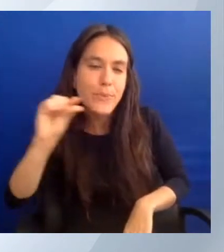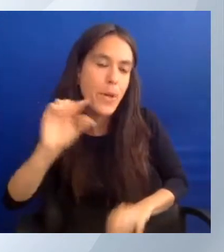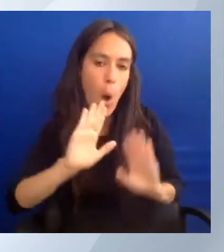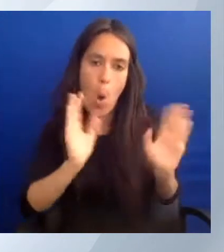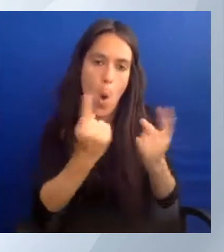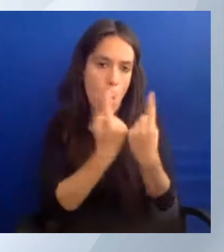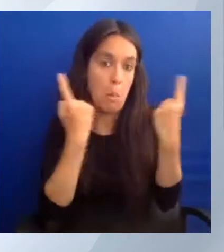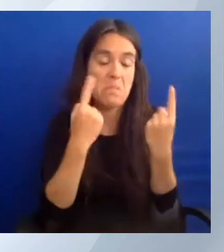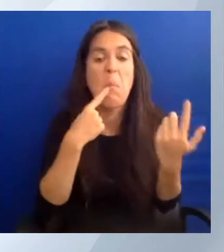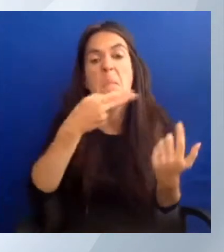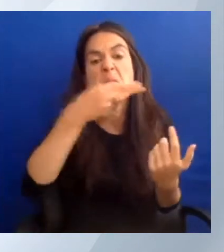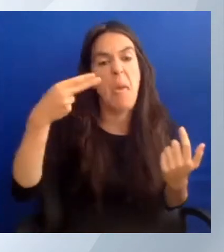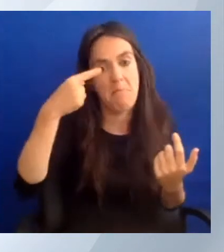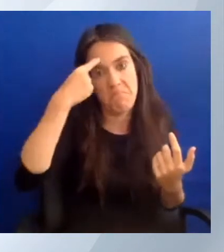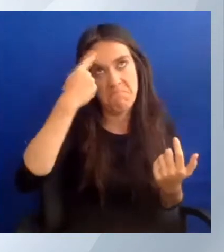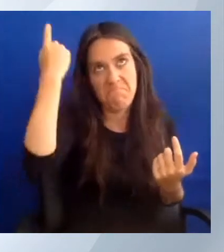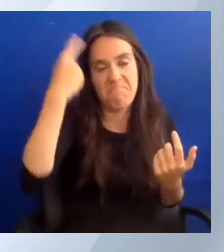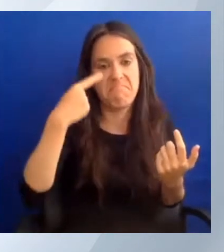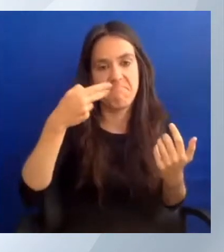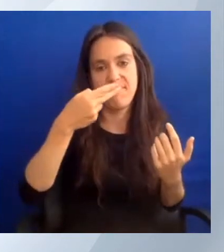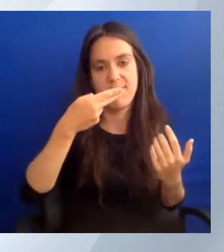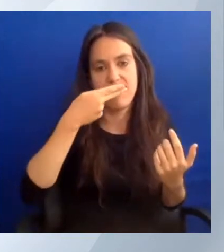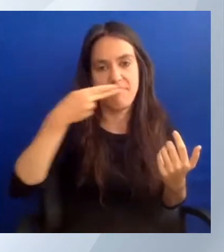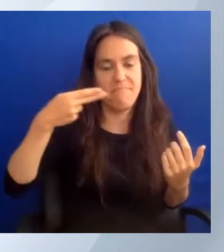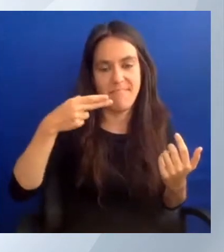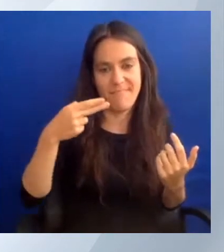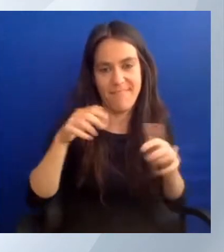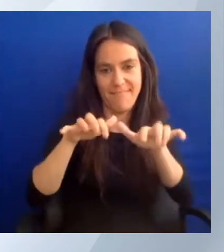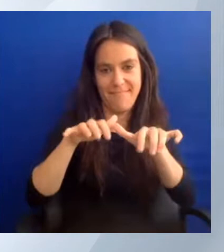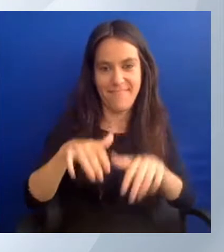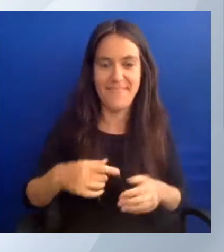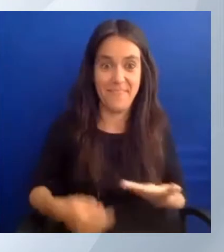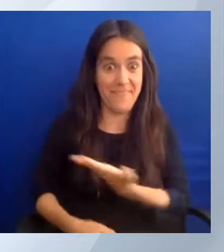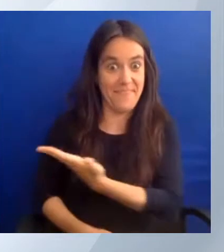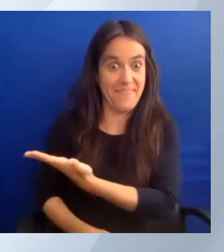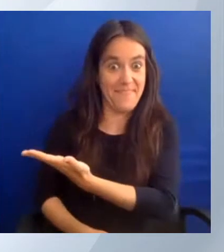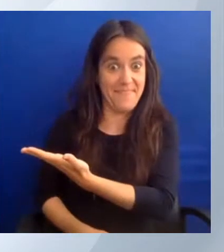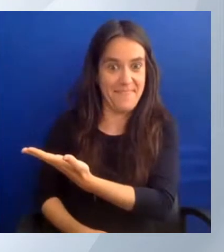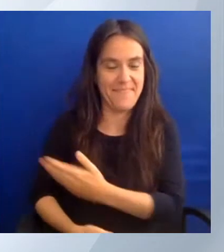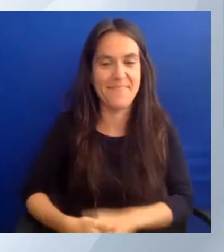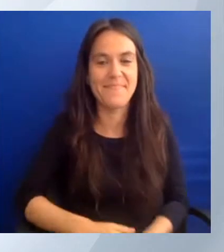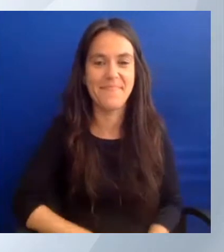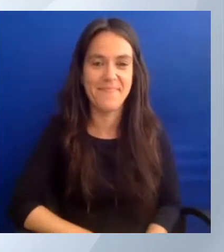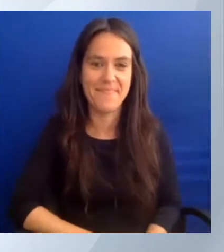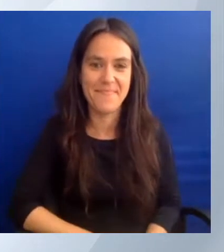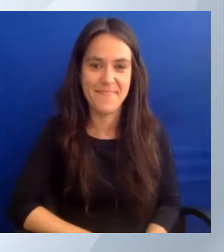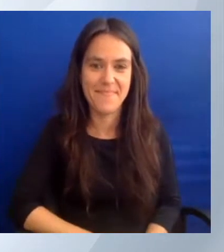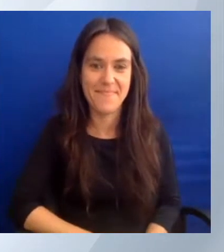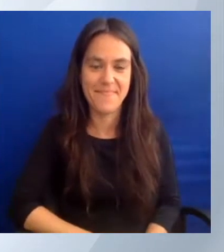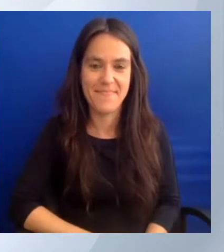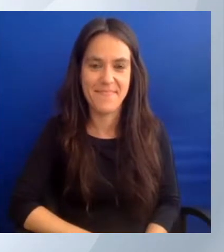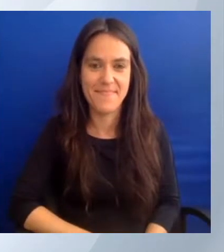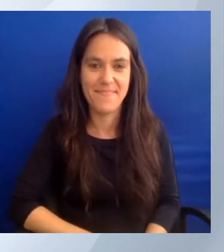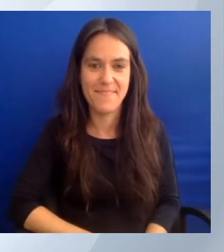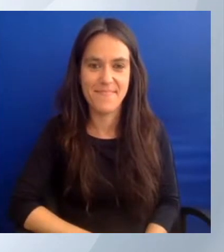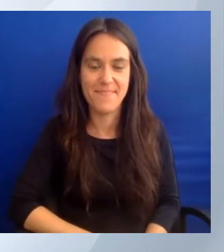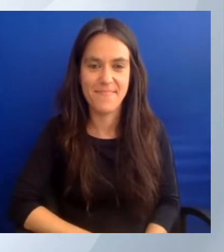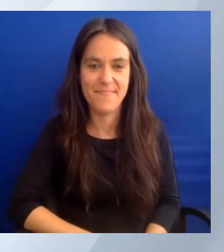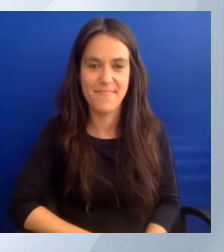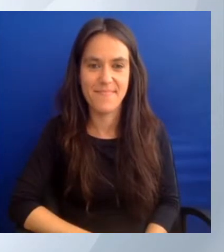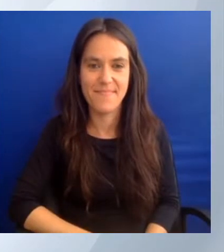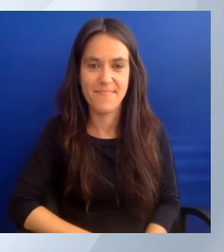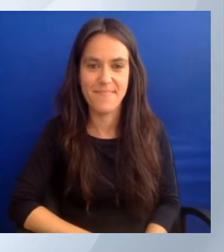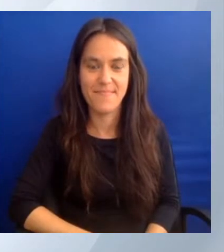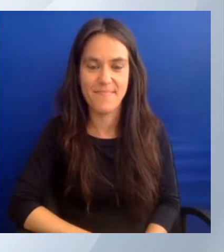Something to remember, of course. And let's put that dash again. And it now asks me for a SKU name.